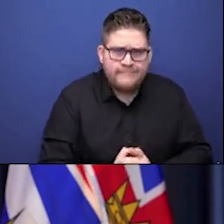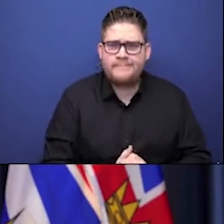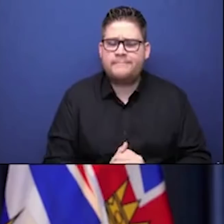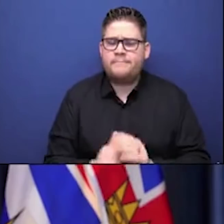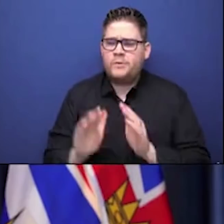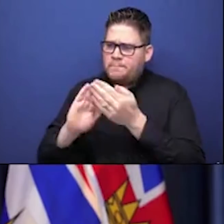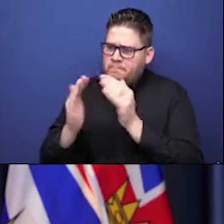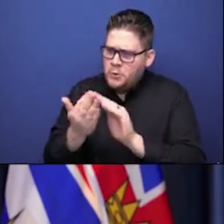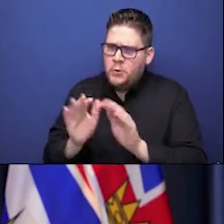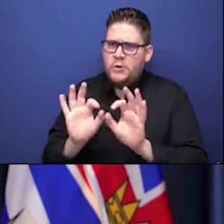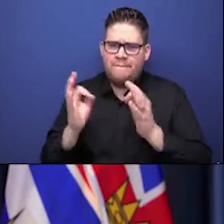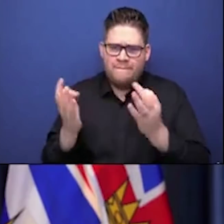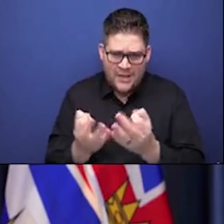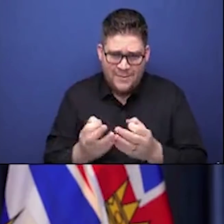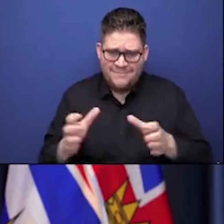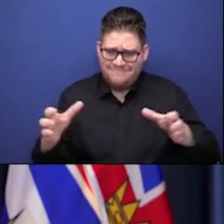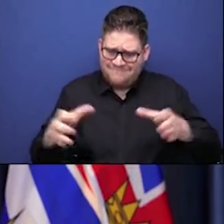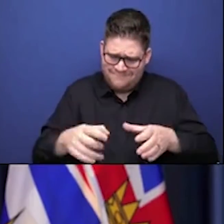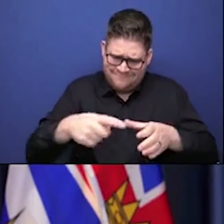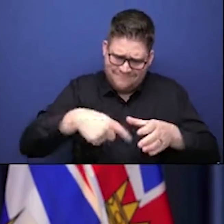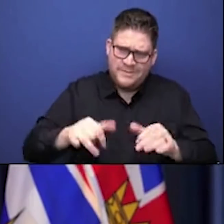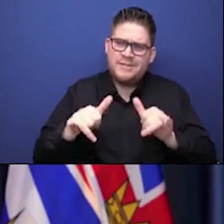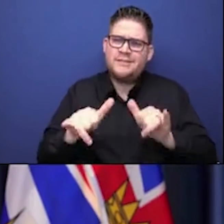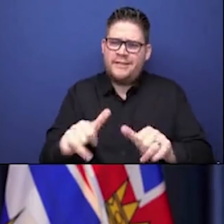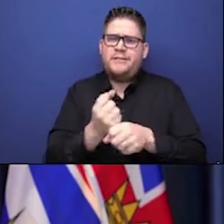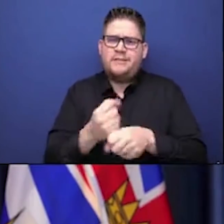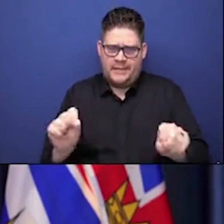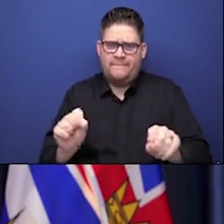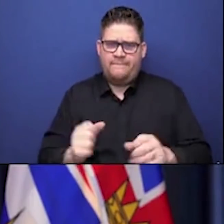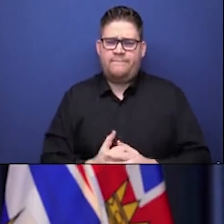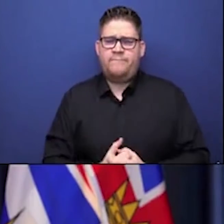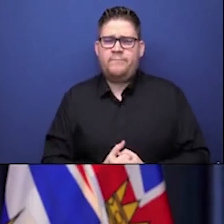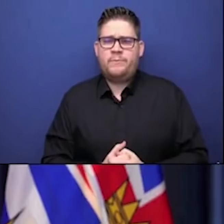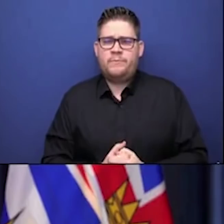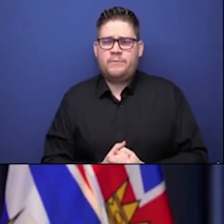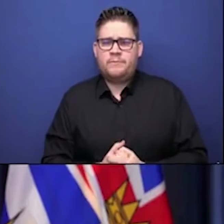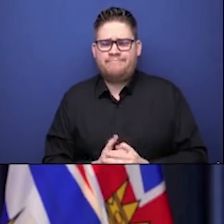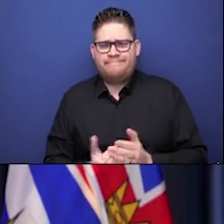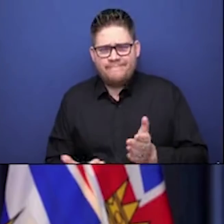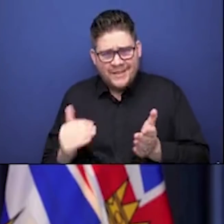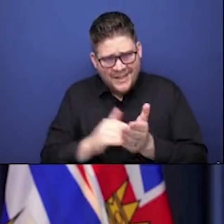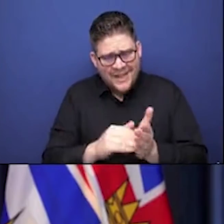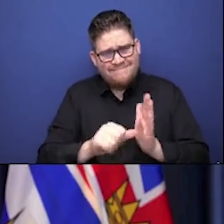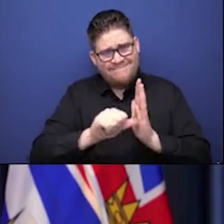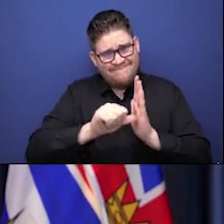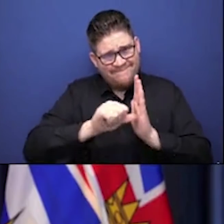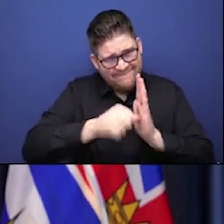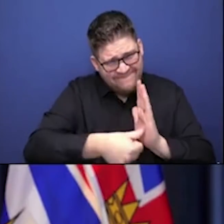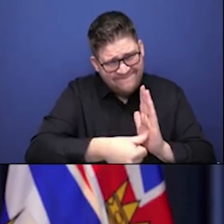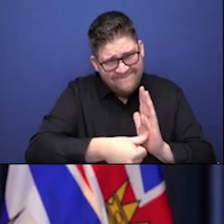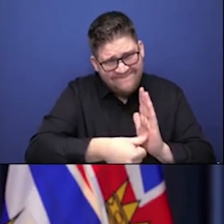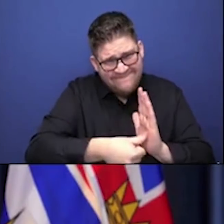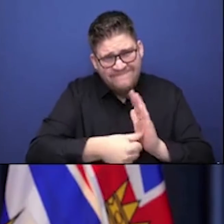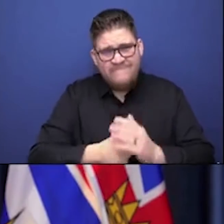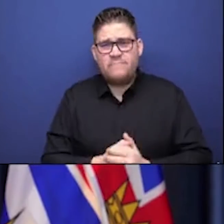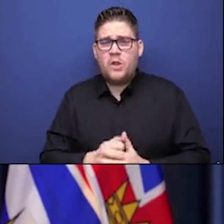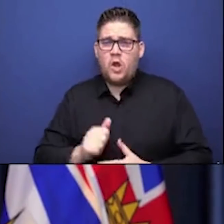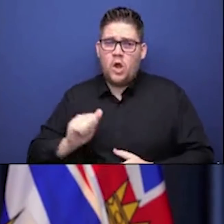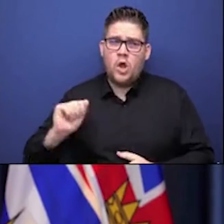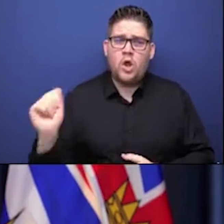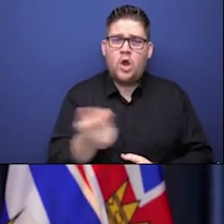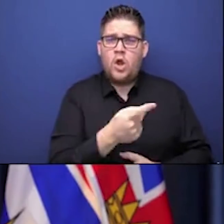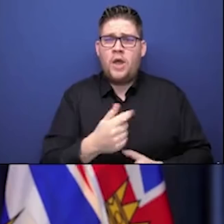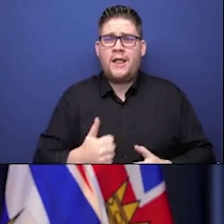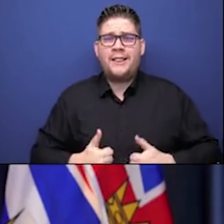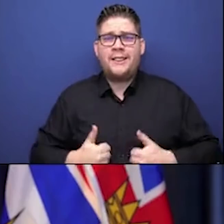to Dr. Ballam and Minister Dix. But again, to all British Columbians, we need to continue what we're doing. We need to stay